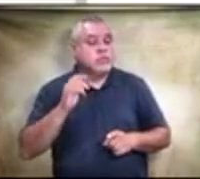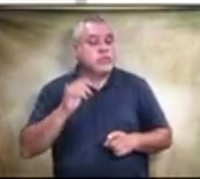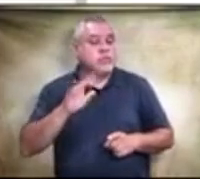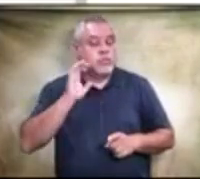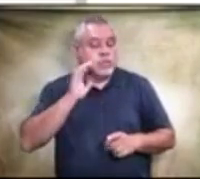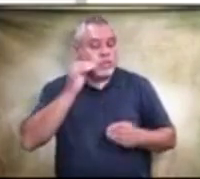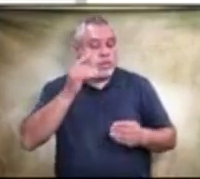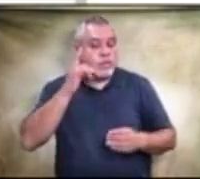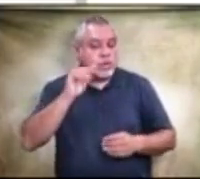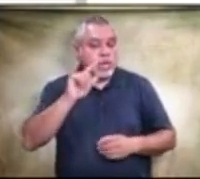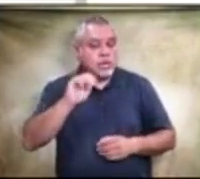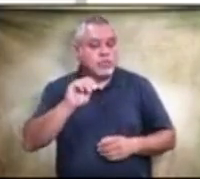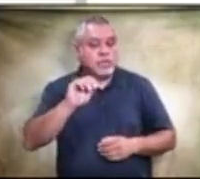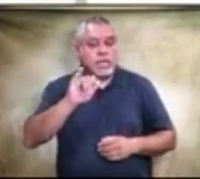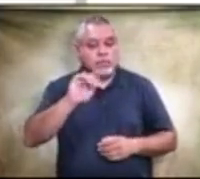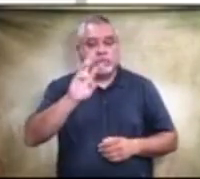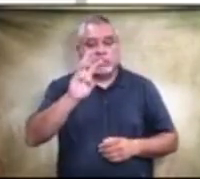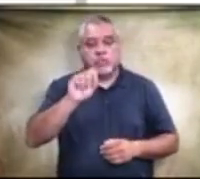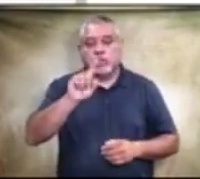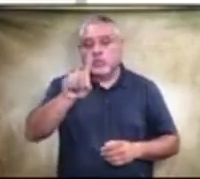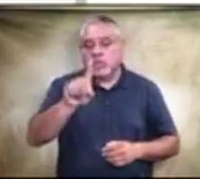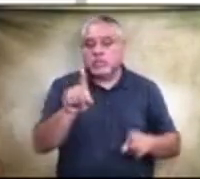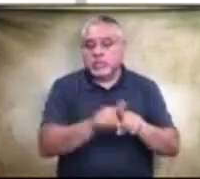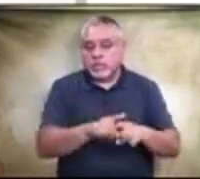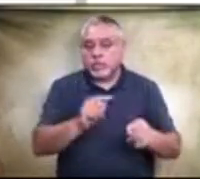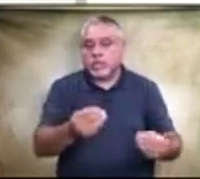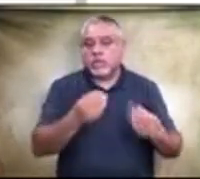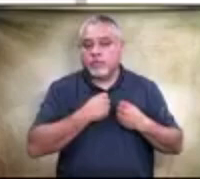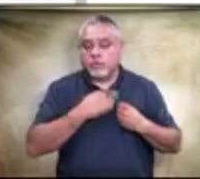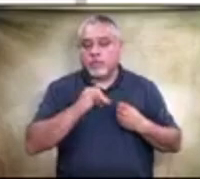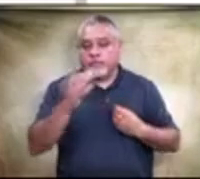item 6.1, correct? You'll try and give it to us by Friday?